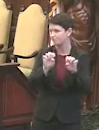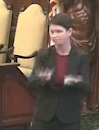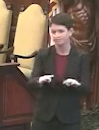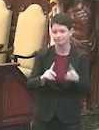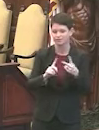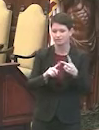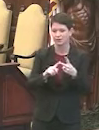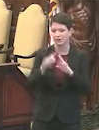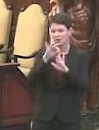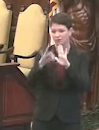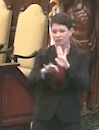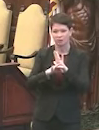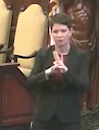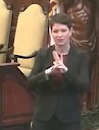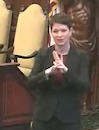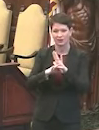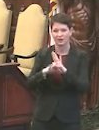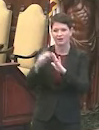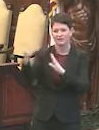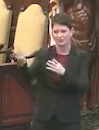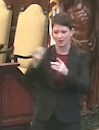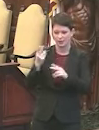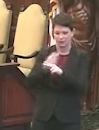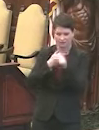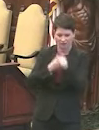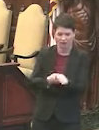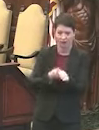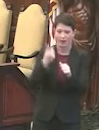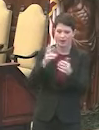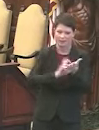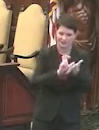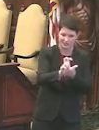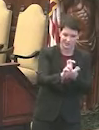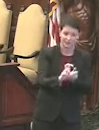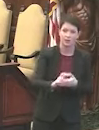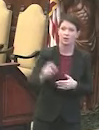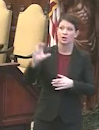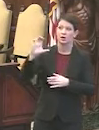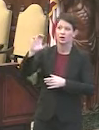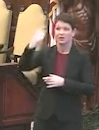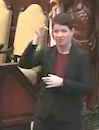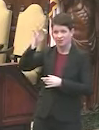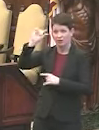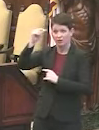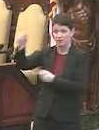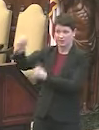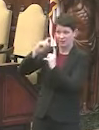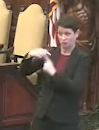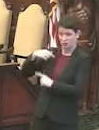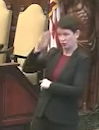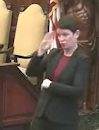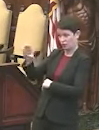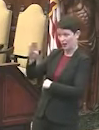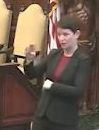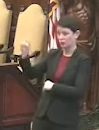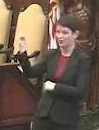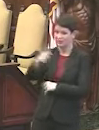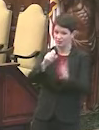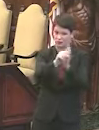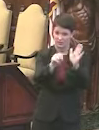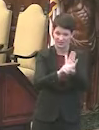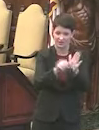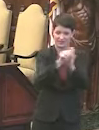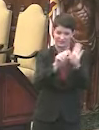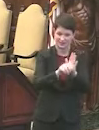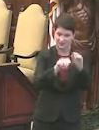the formula that winds up being passed about how much will be allocated. Will it come directly to the city or will it flow through states? Um, and that adds a lot